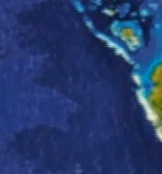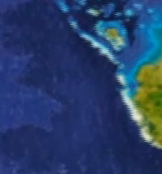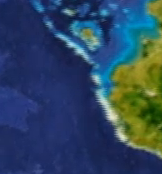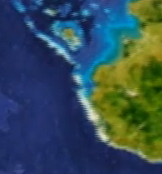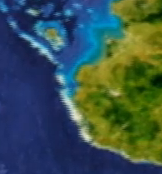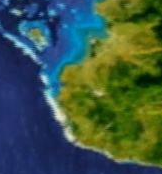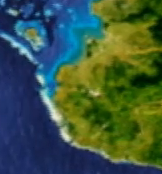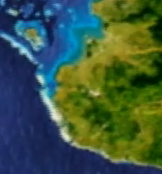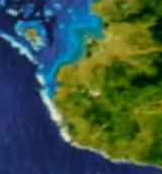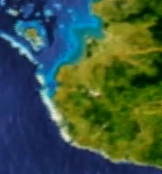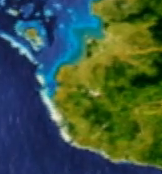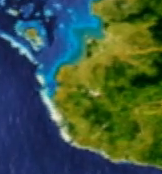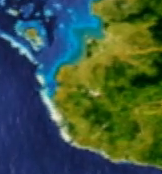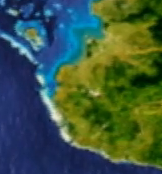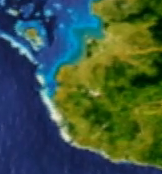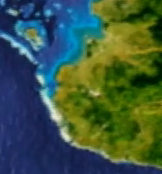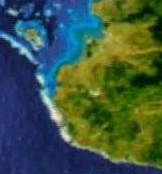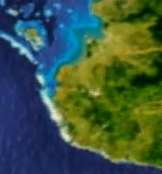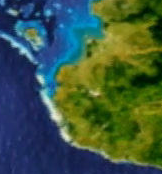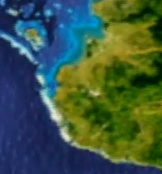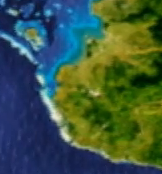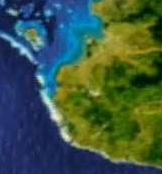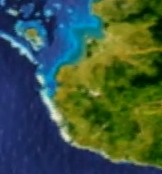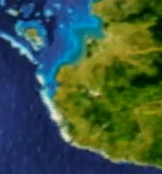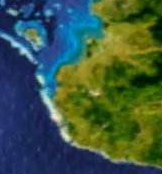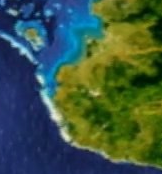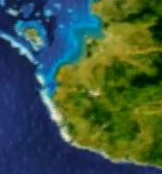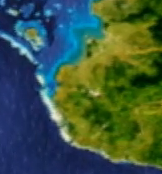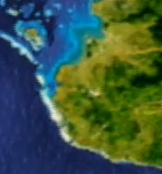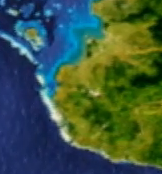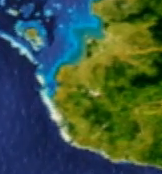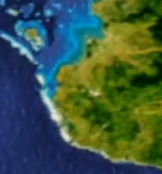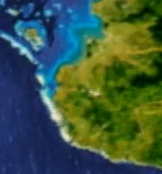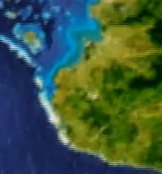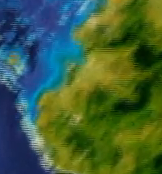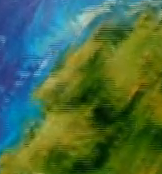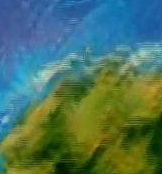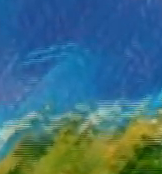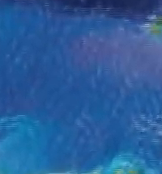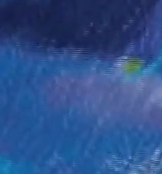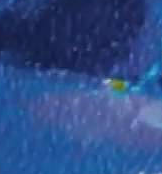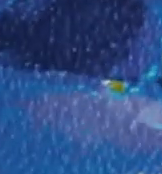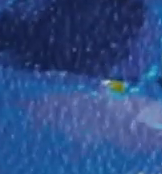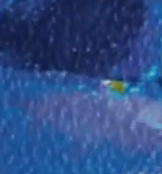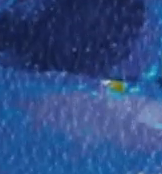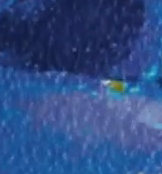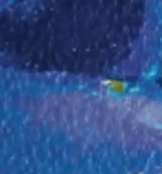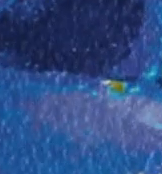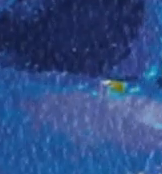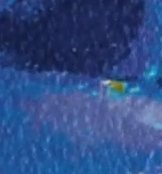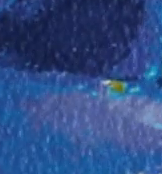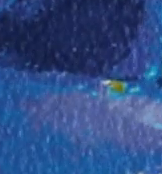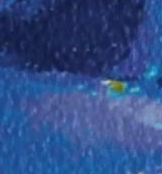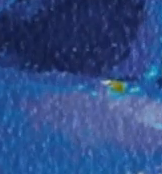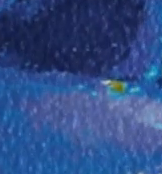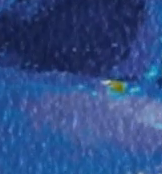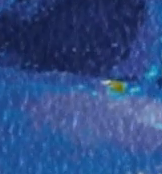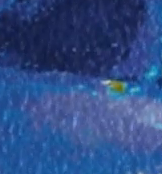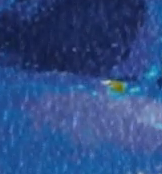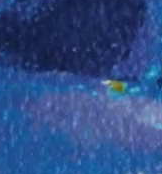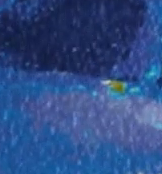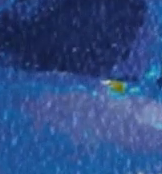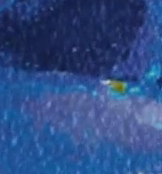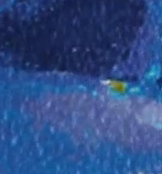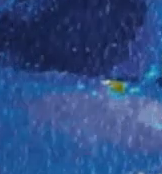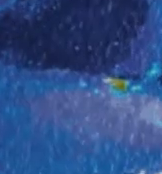From Pacific Harbour to Suva Some early morning showers gave way to a sunny day And in the north, scattered early morning showers